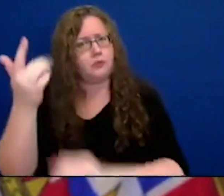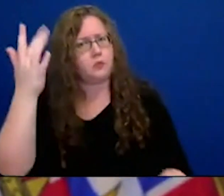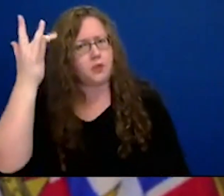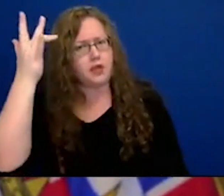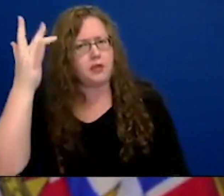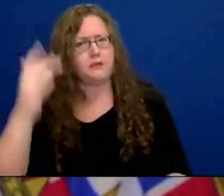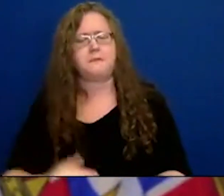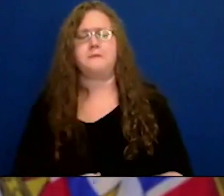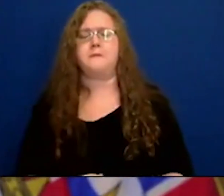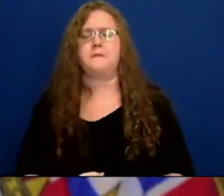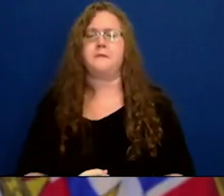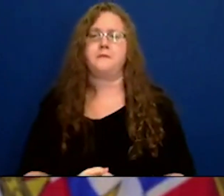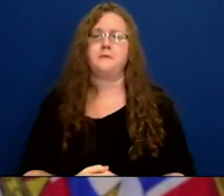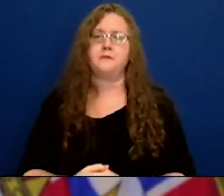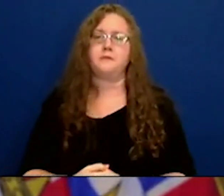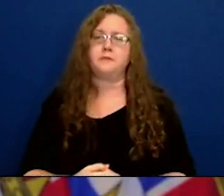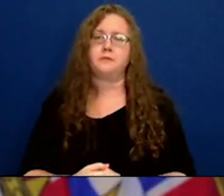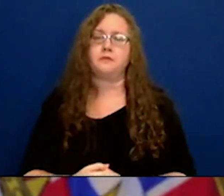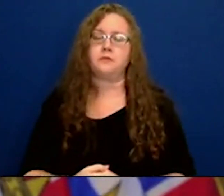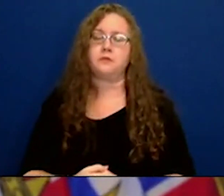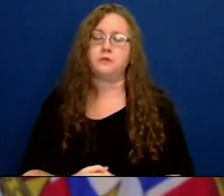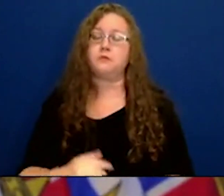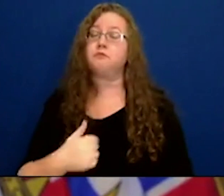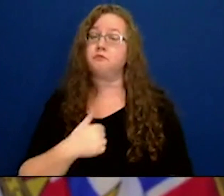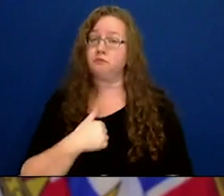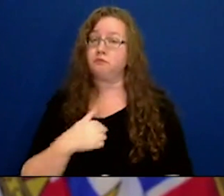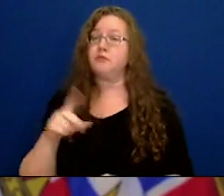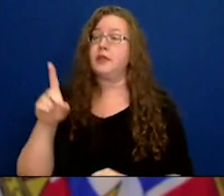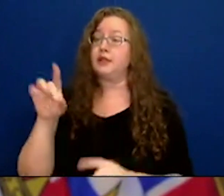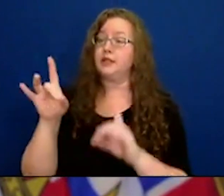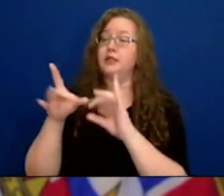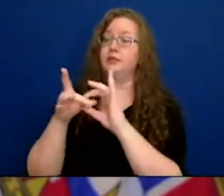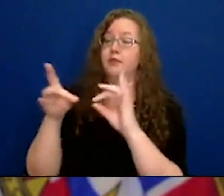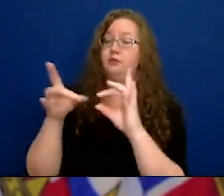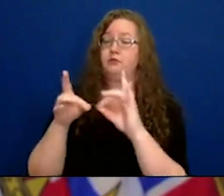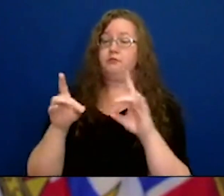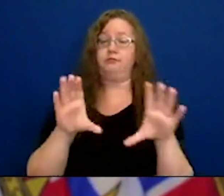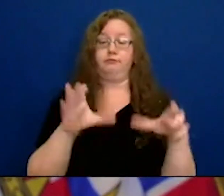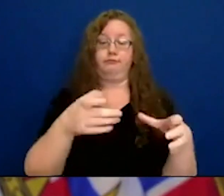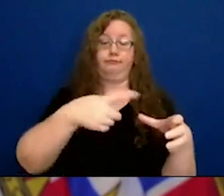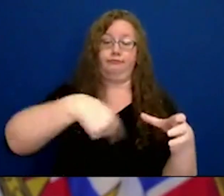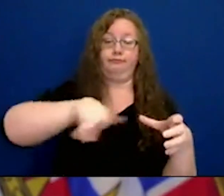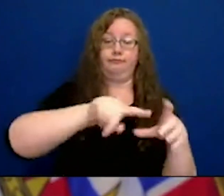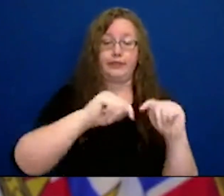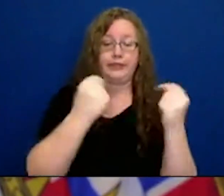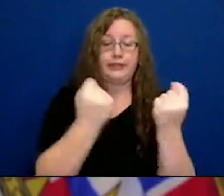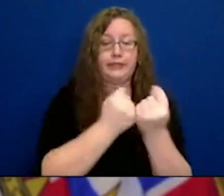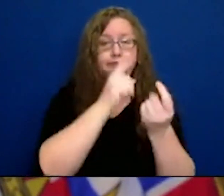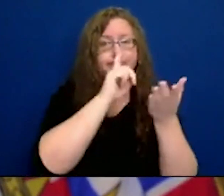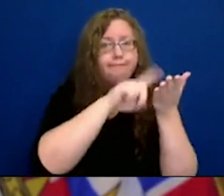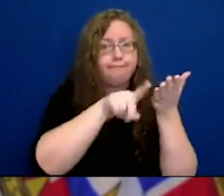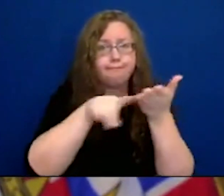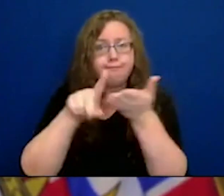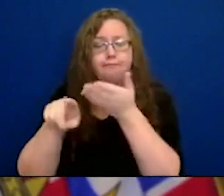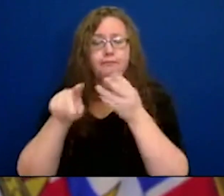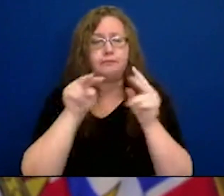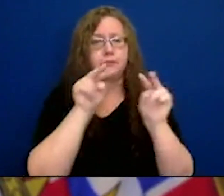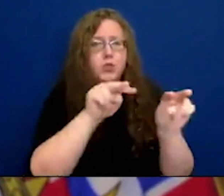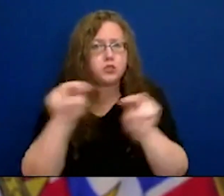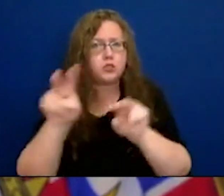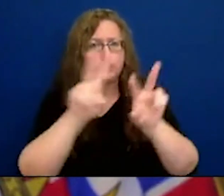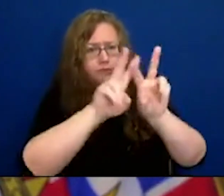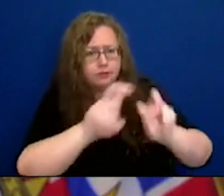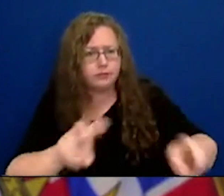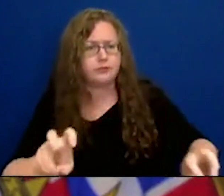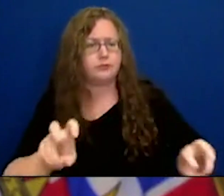this was, as I mentioned, we have a team that have been looking at all of the different fitness sport activities and trying to